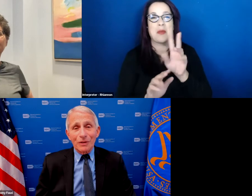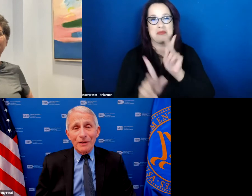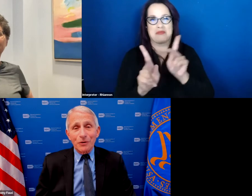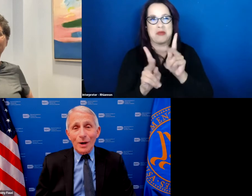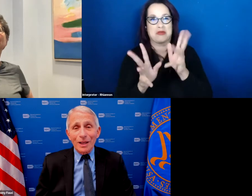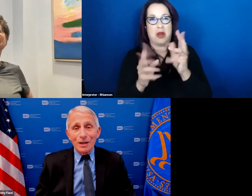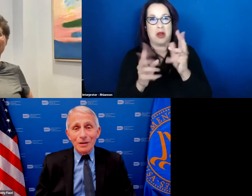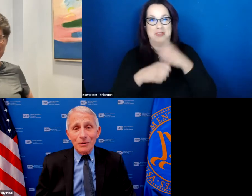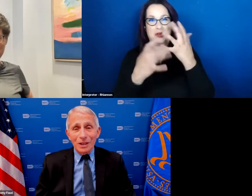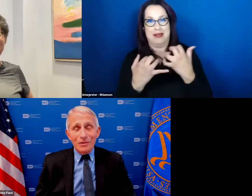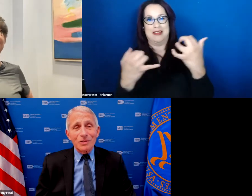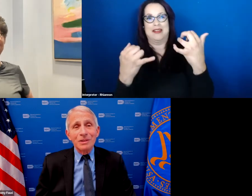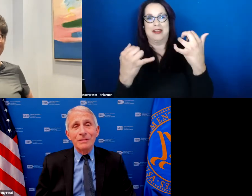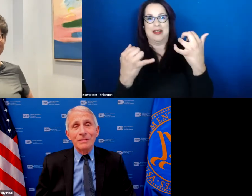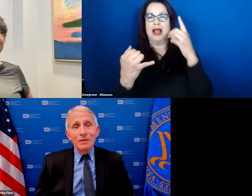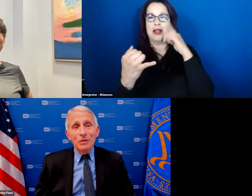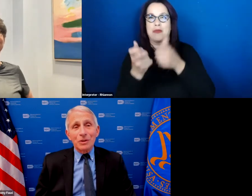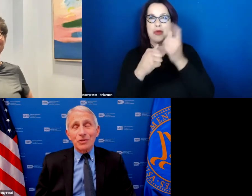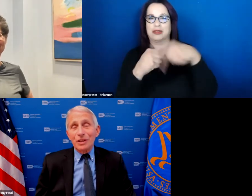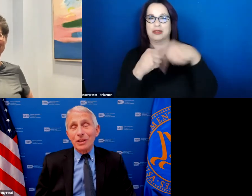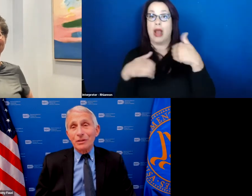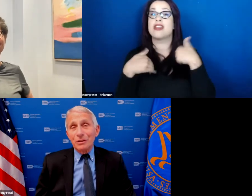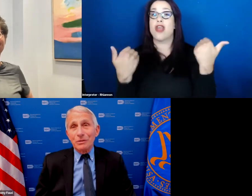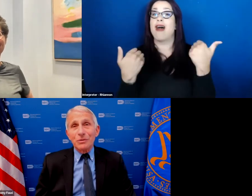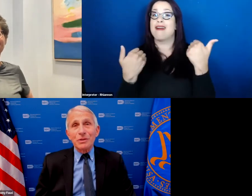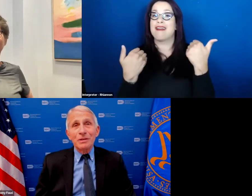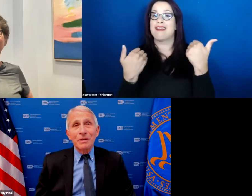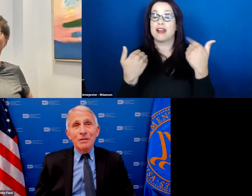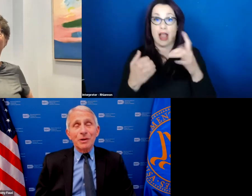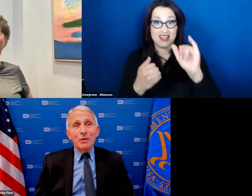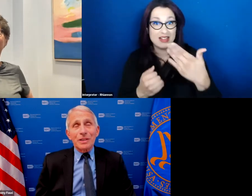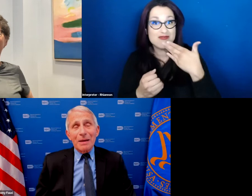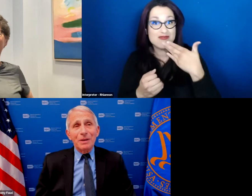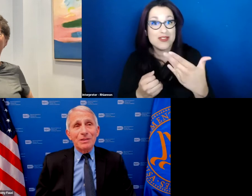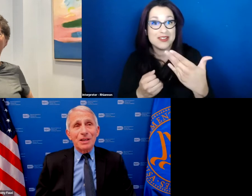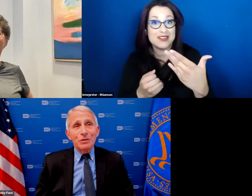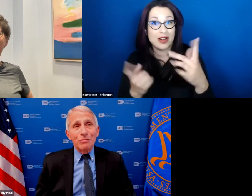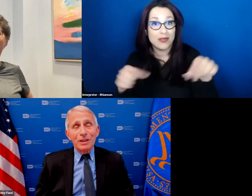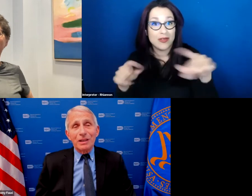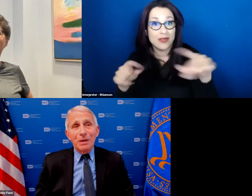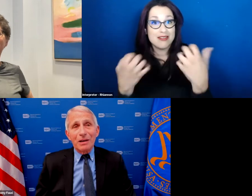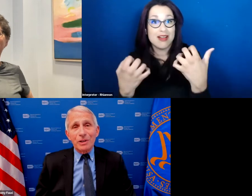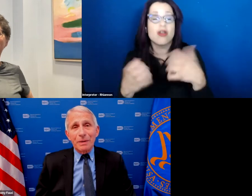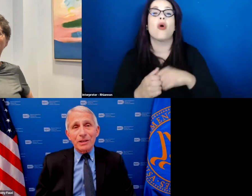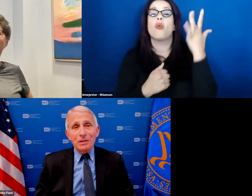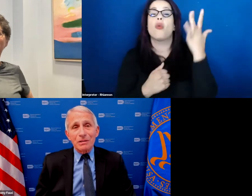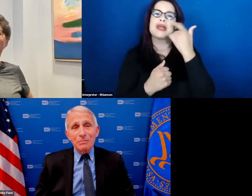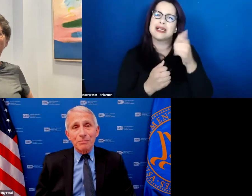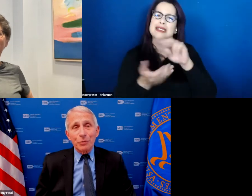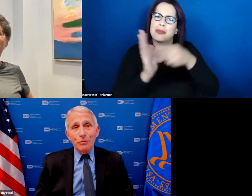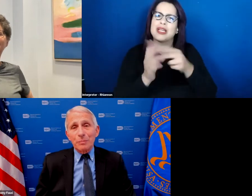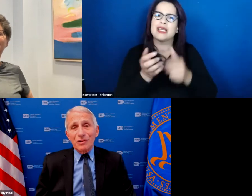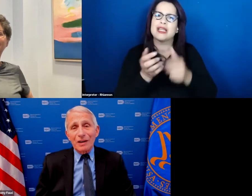picture of life quite a young audience which is really good news because that means that you're really in many respects